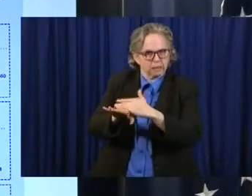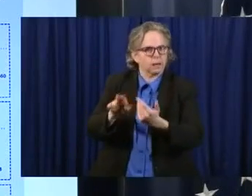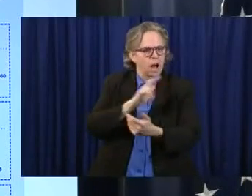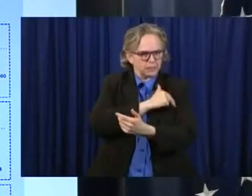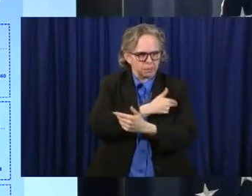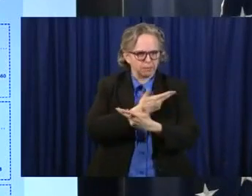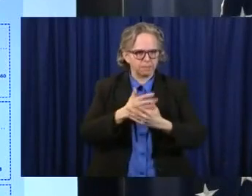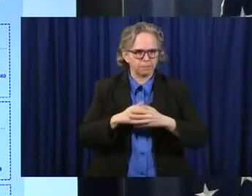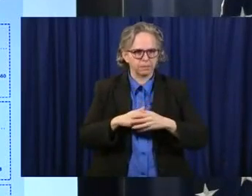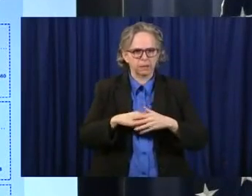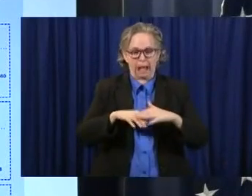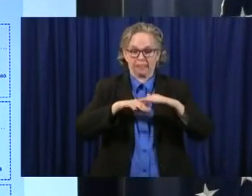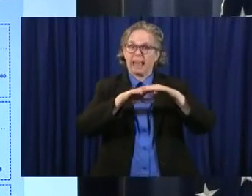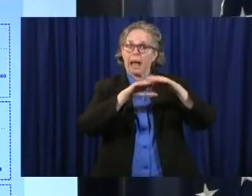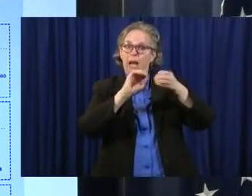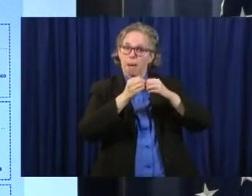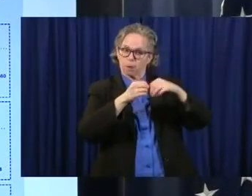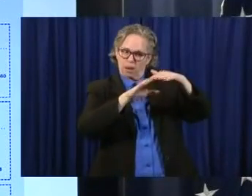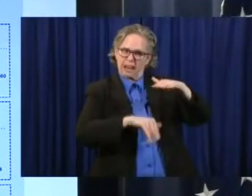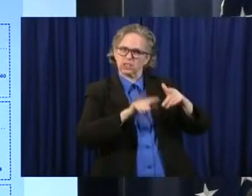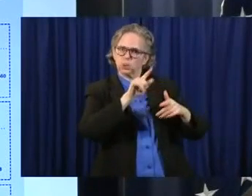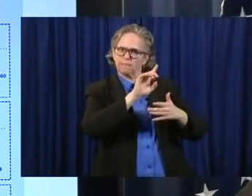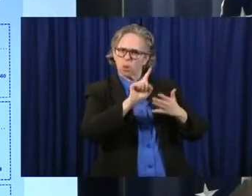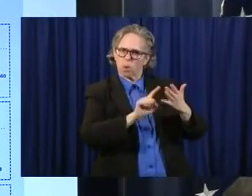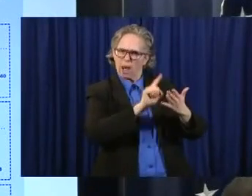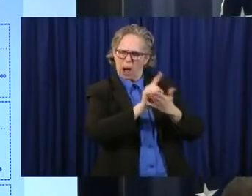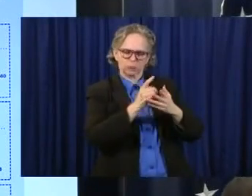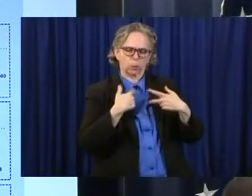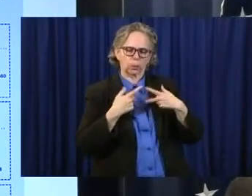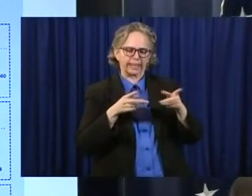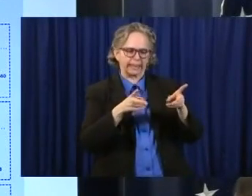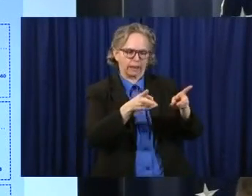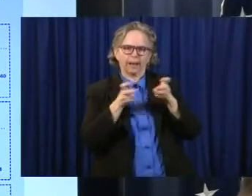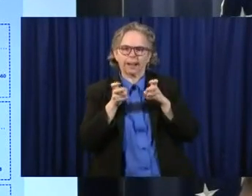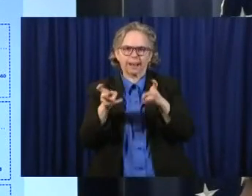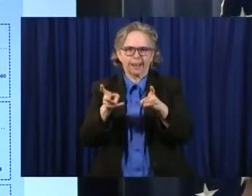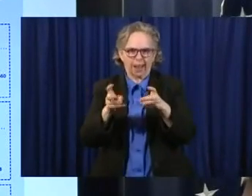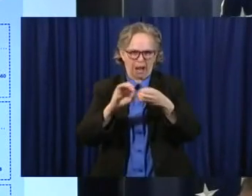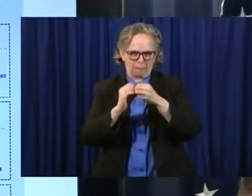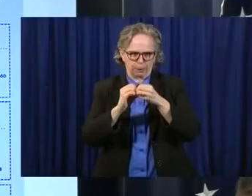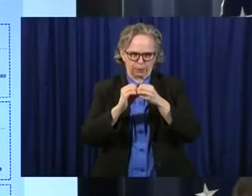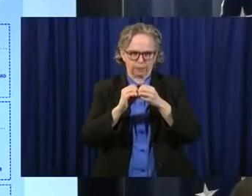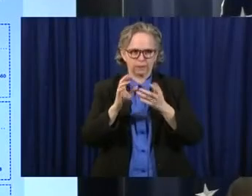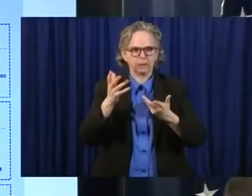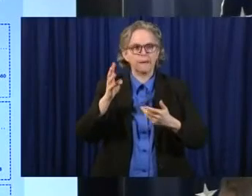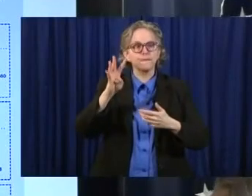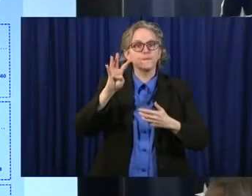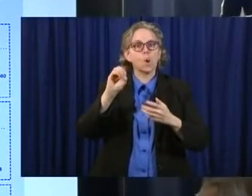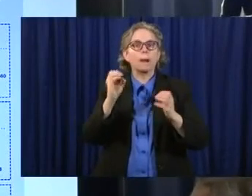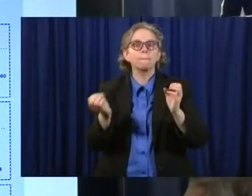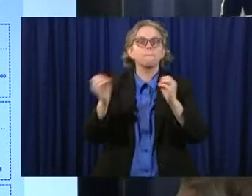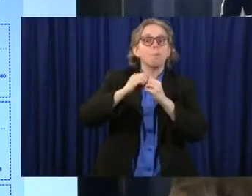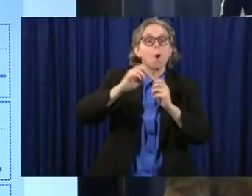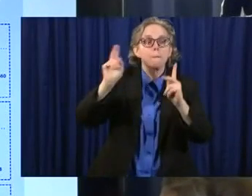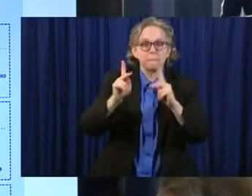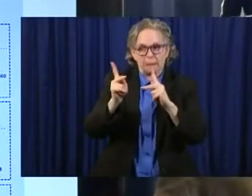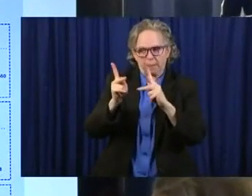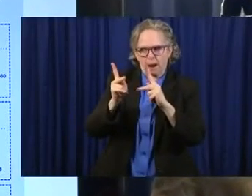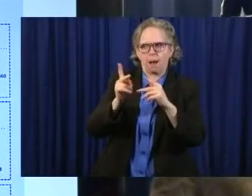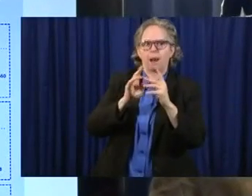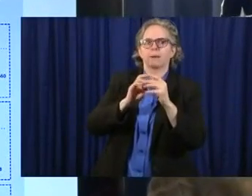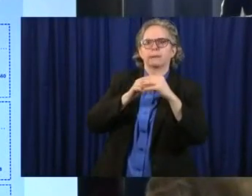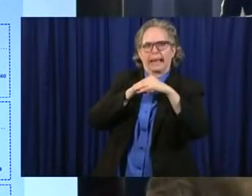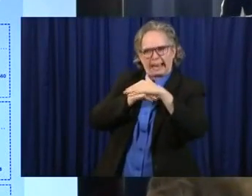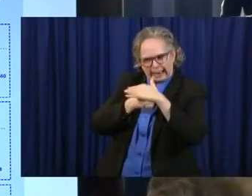hospitalization change. Snapshot, last 24 hours, so 40 additional people were hospitalized. If you look at the